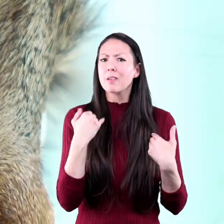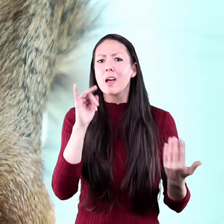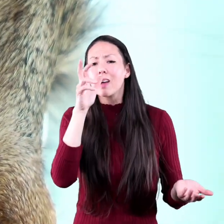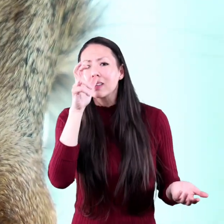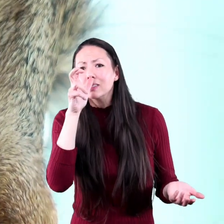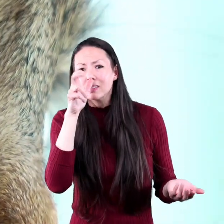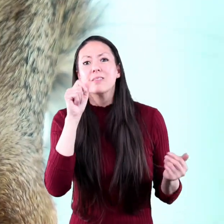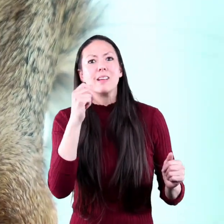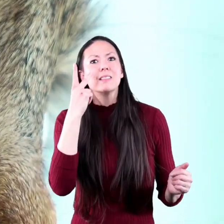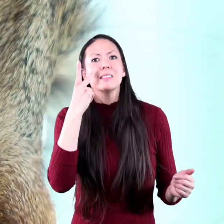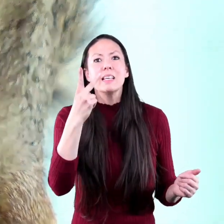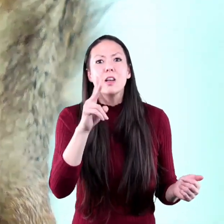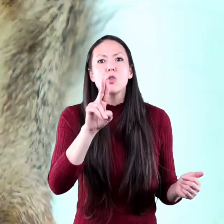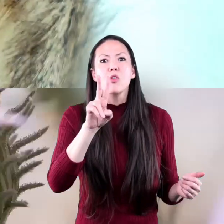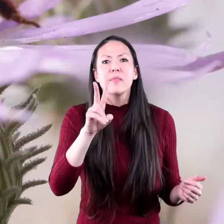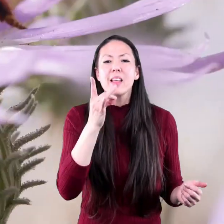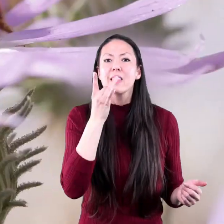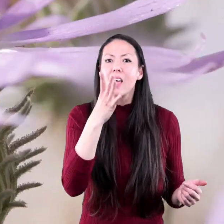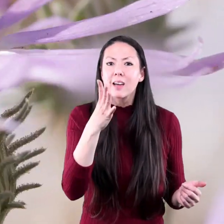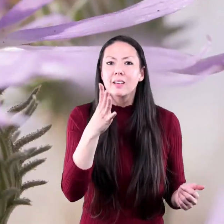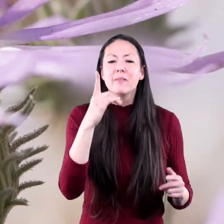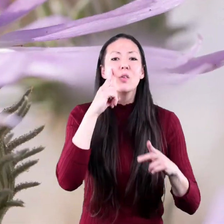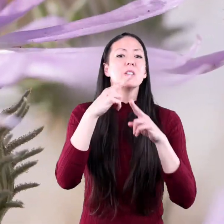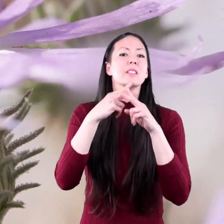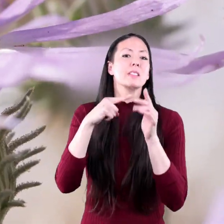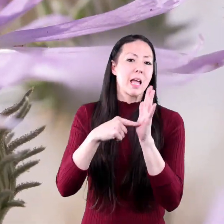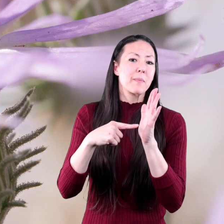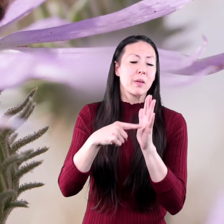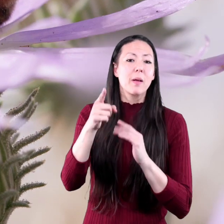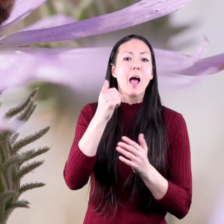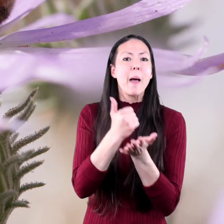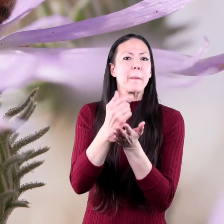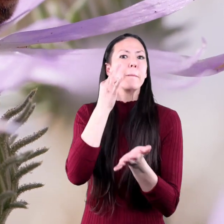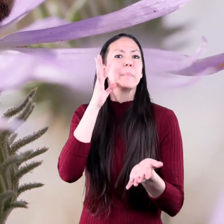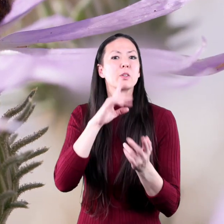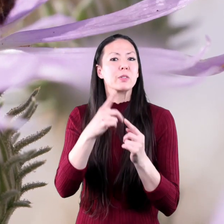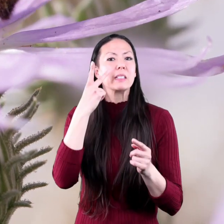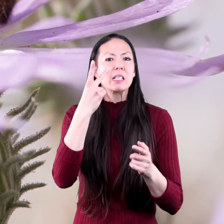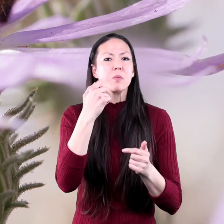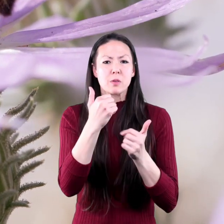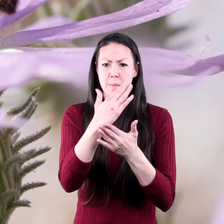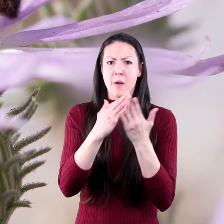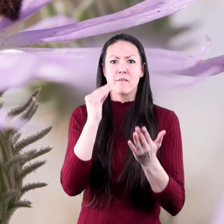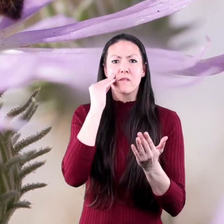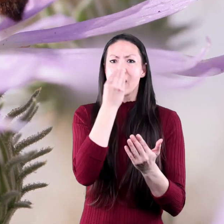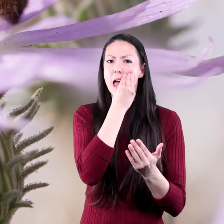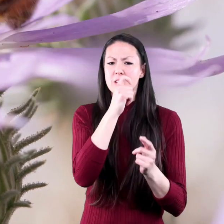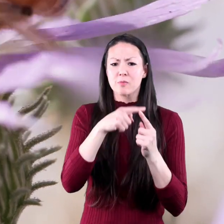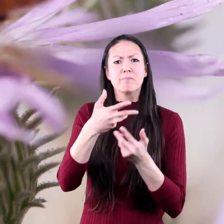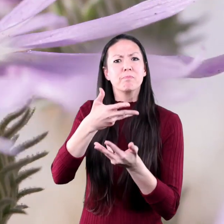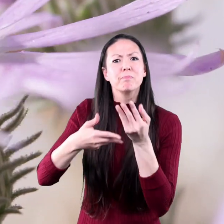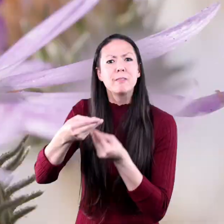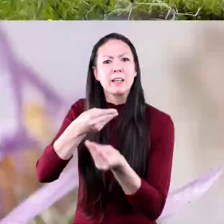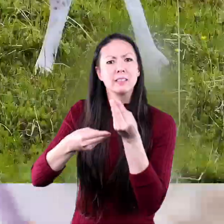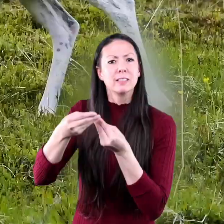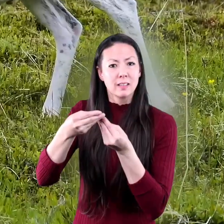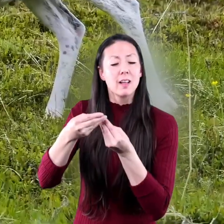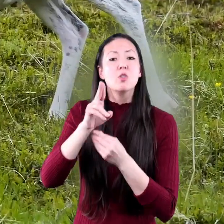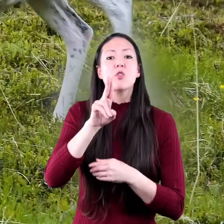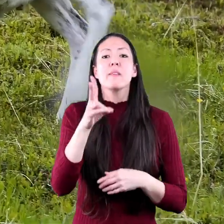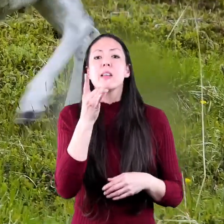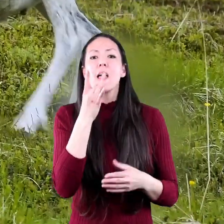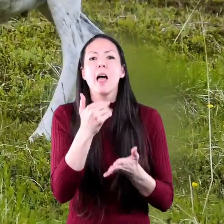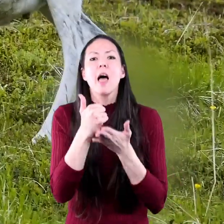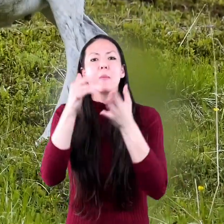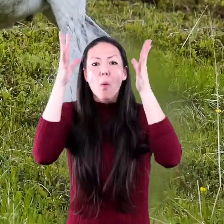and insects can see UV light. For example, it helps bees to see which part of the flower to pollinate. UV